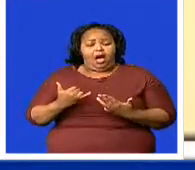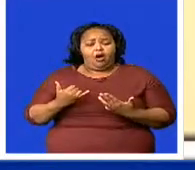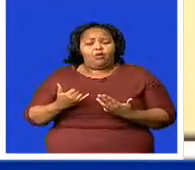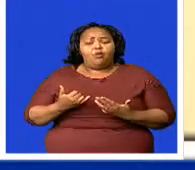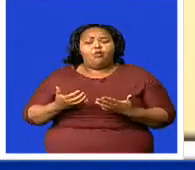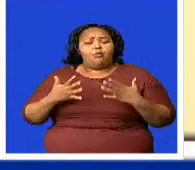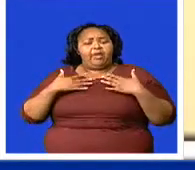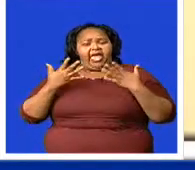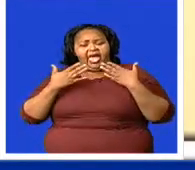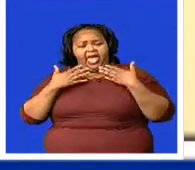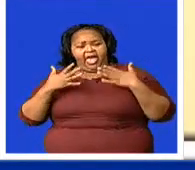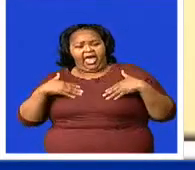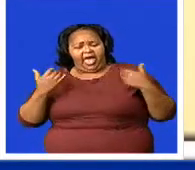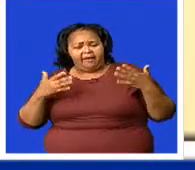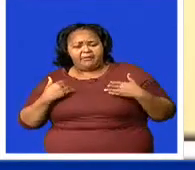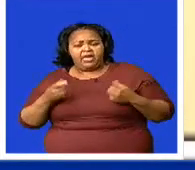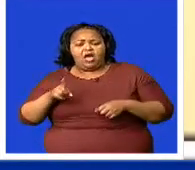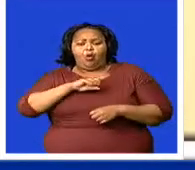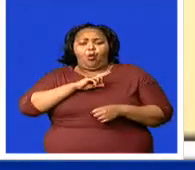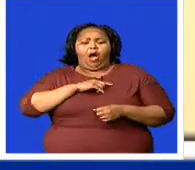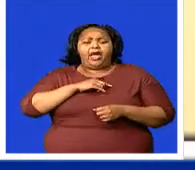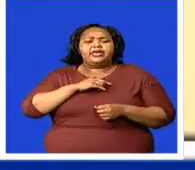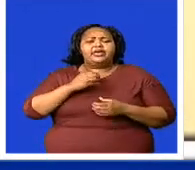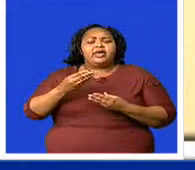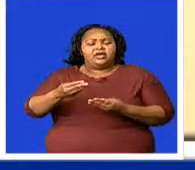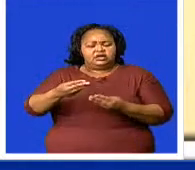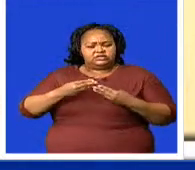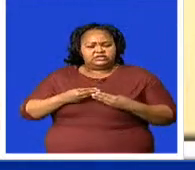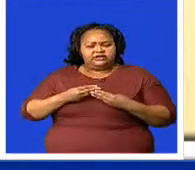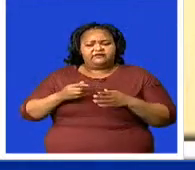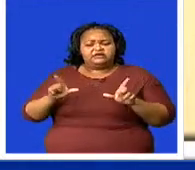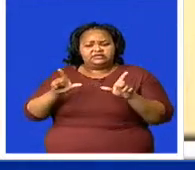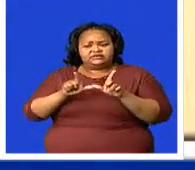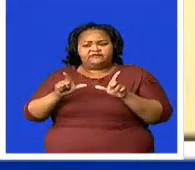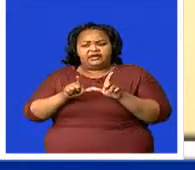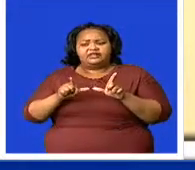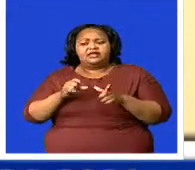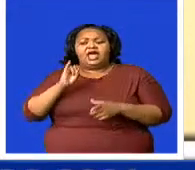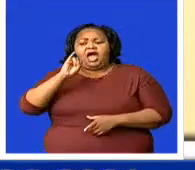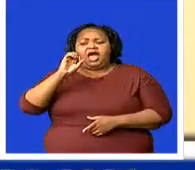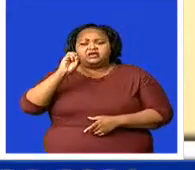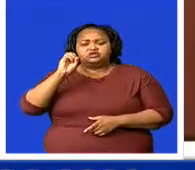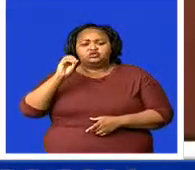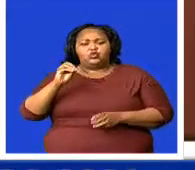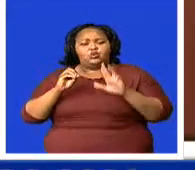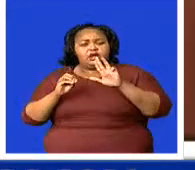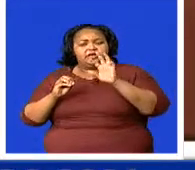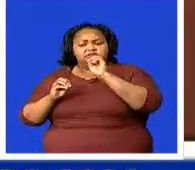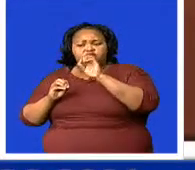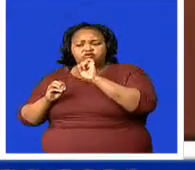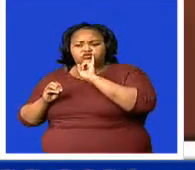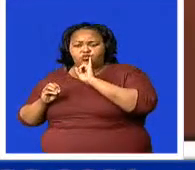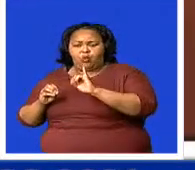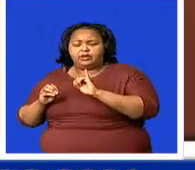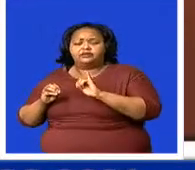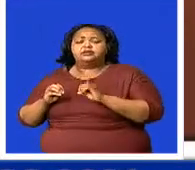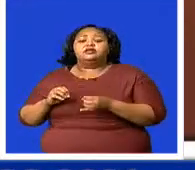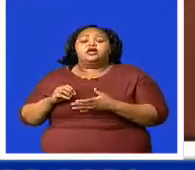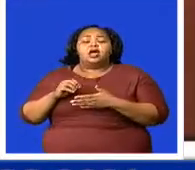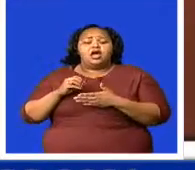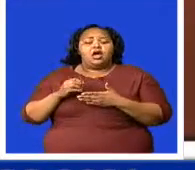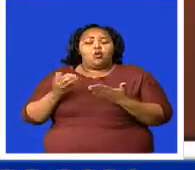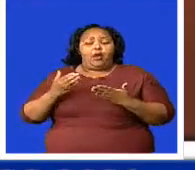at 2015 certificate on behalf of Umbuto Eswatini Defense Force at Potoyeni Clinic.